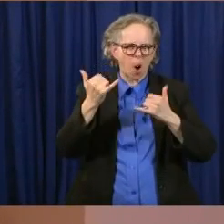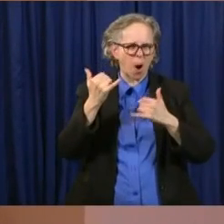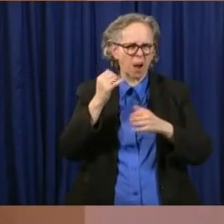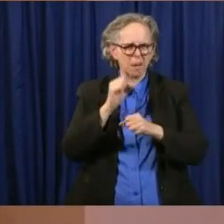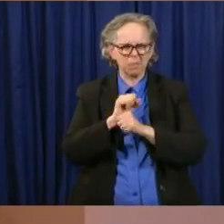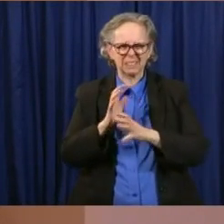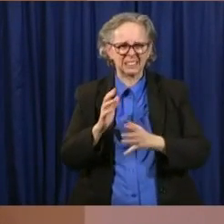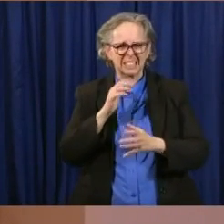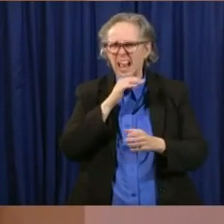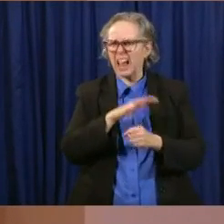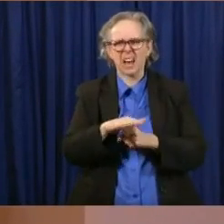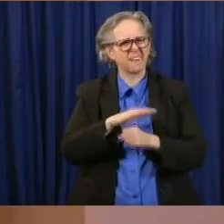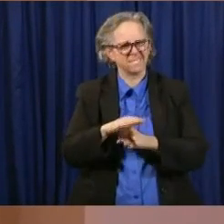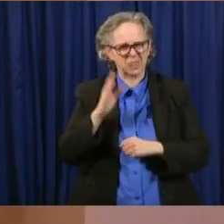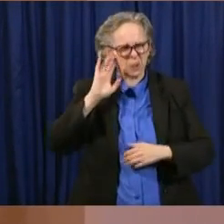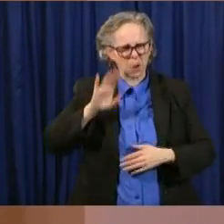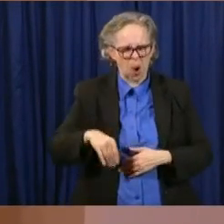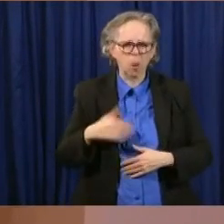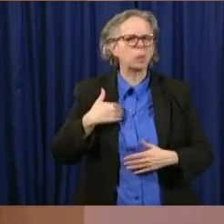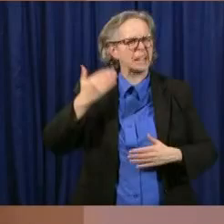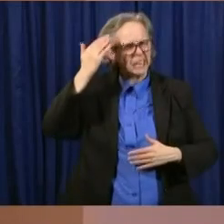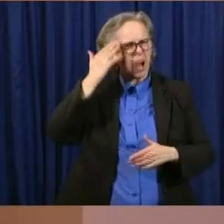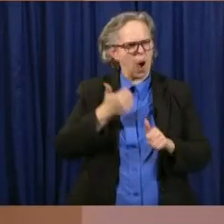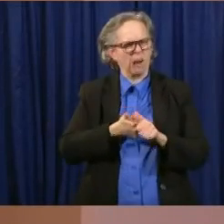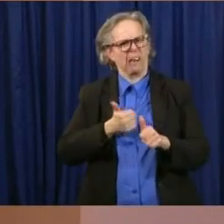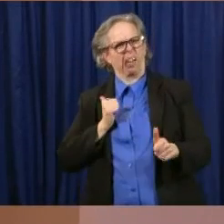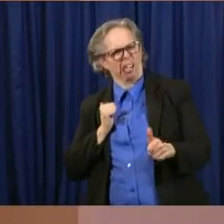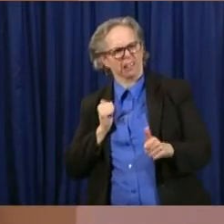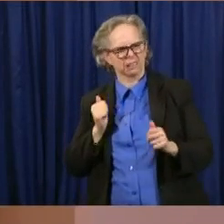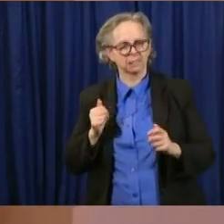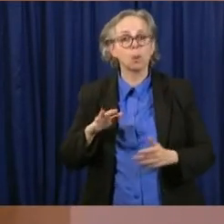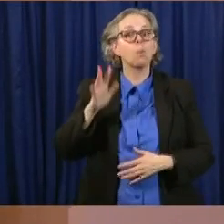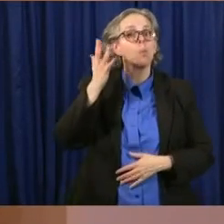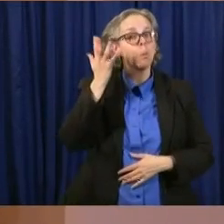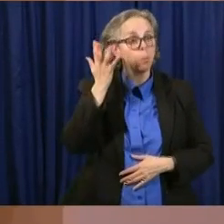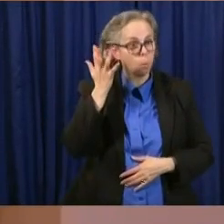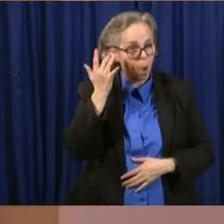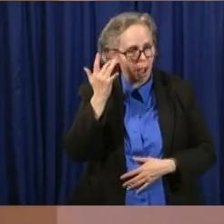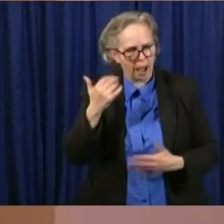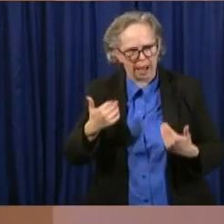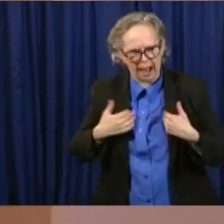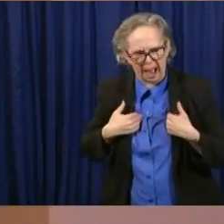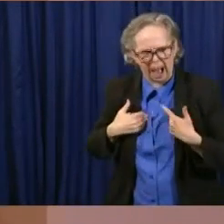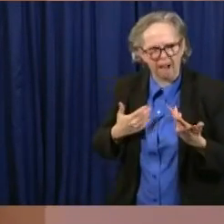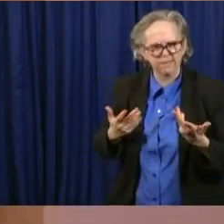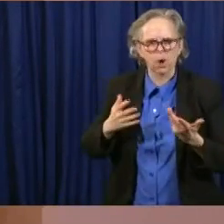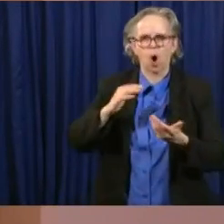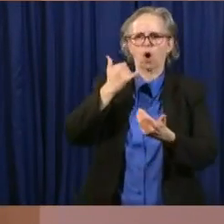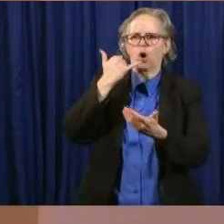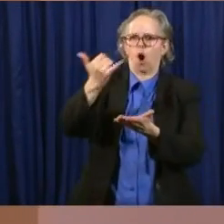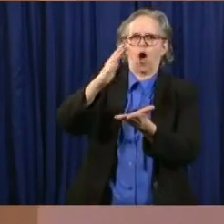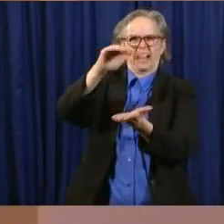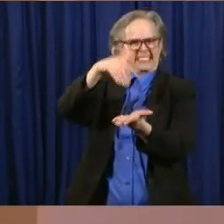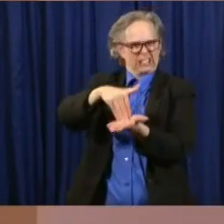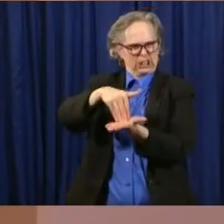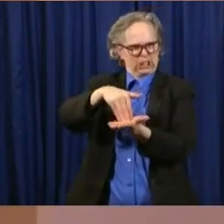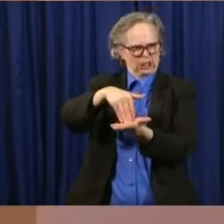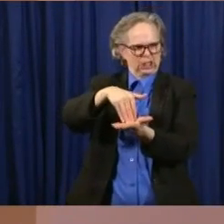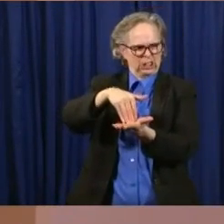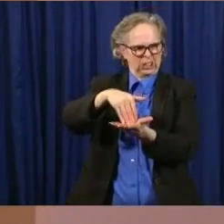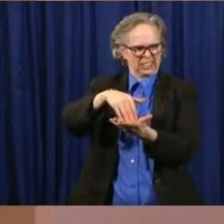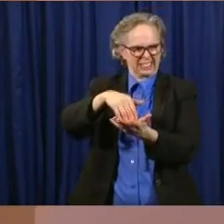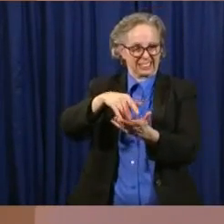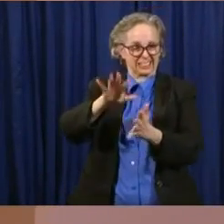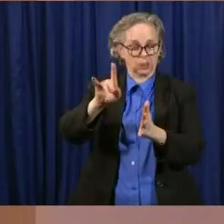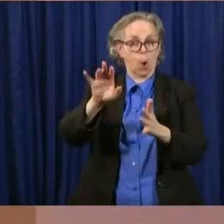And that is why we have the call center effort that will be stood up next week to